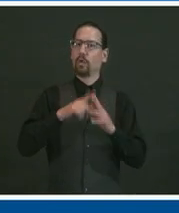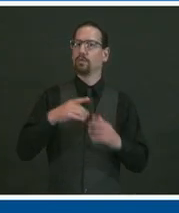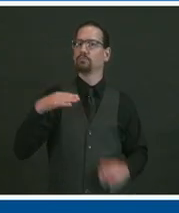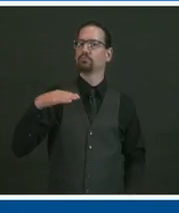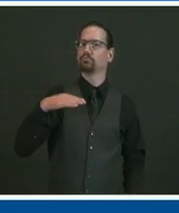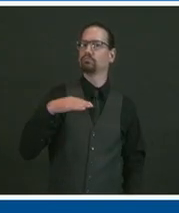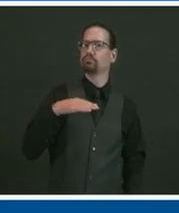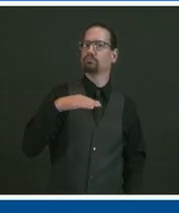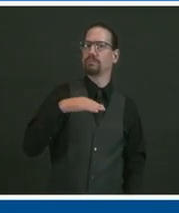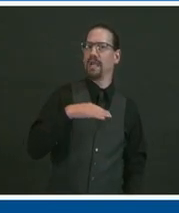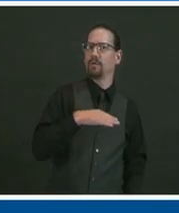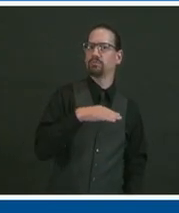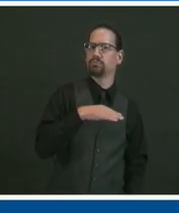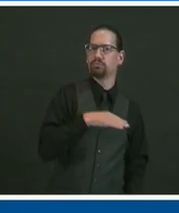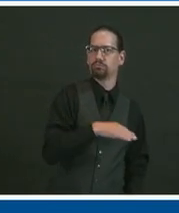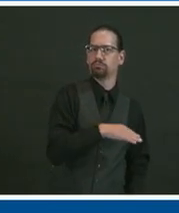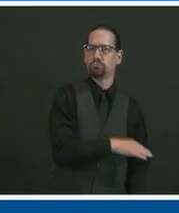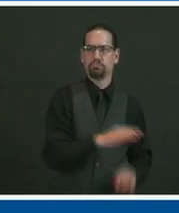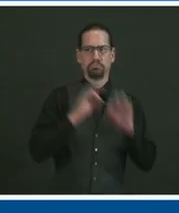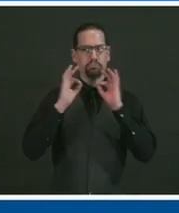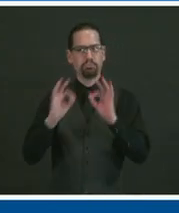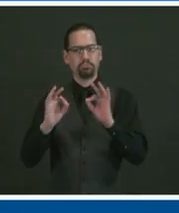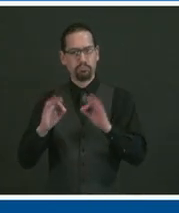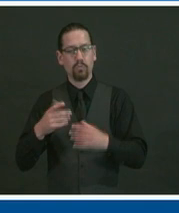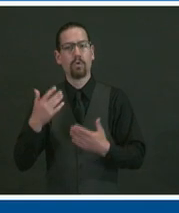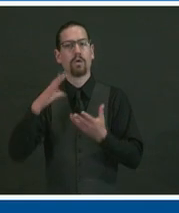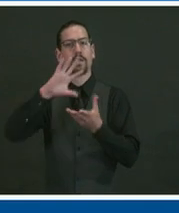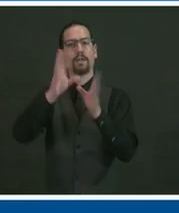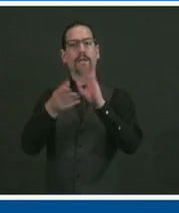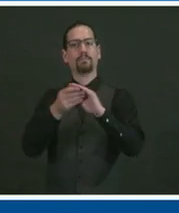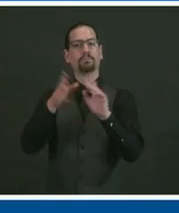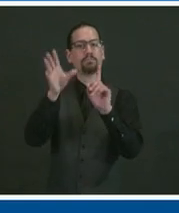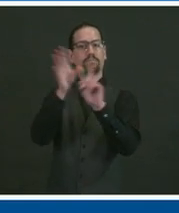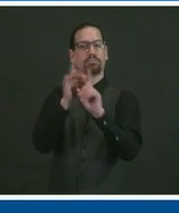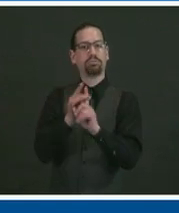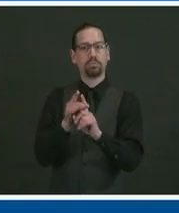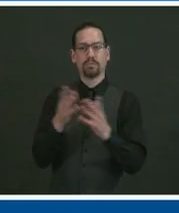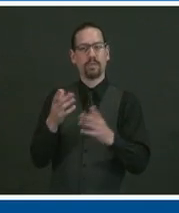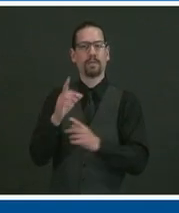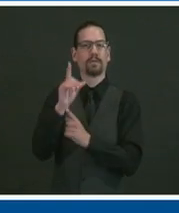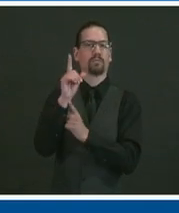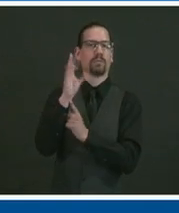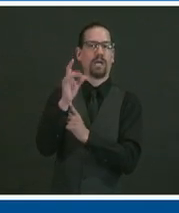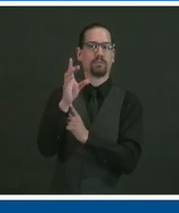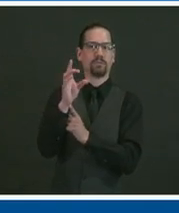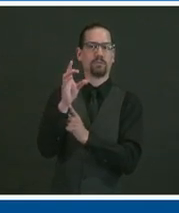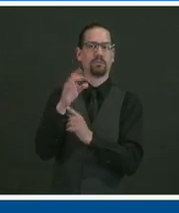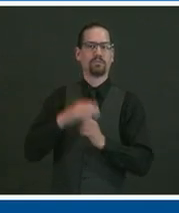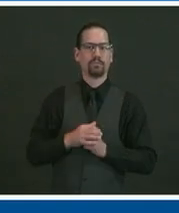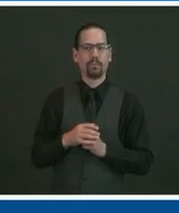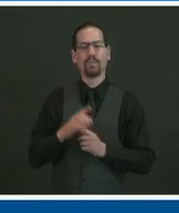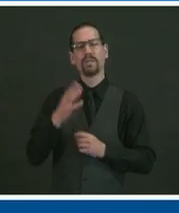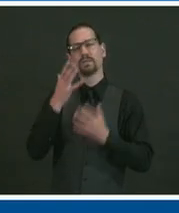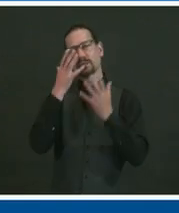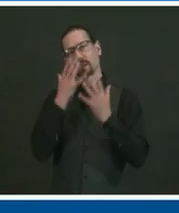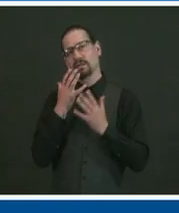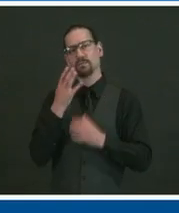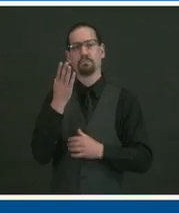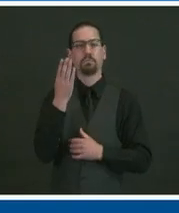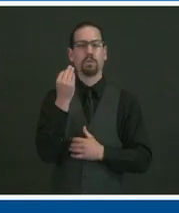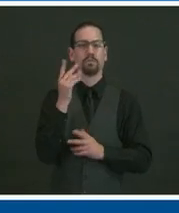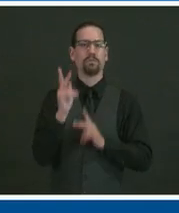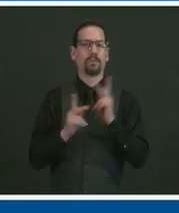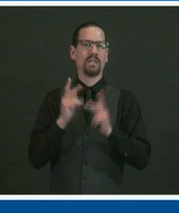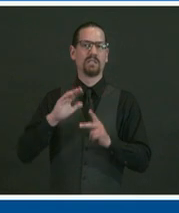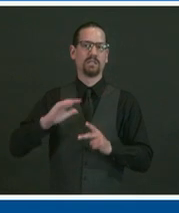another 100 cases to report and, very sadly, another 14 deaths. I'll say,